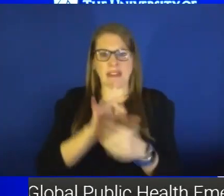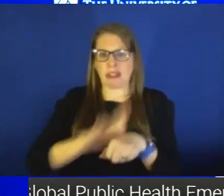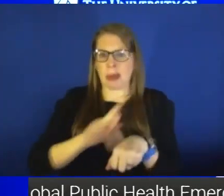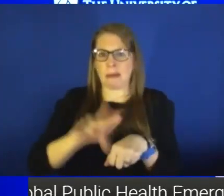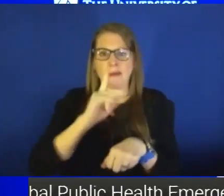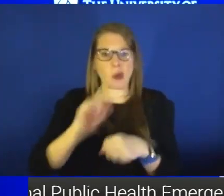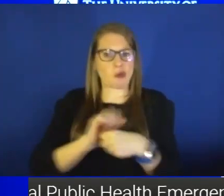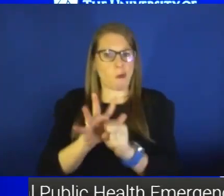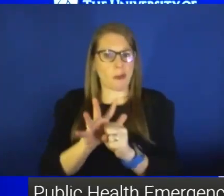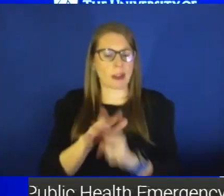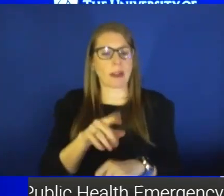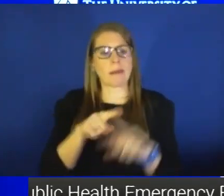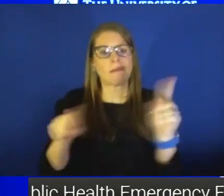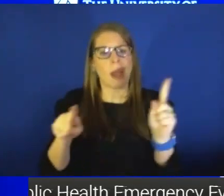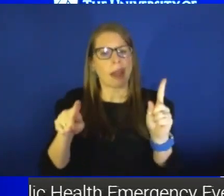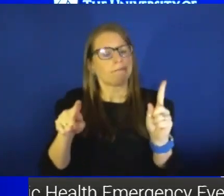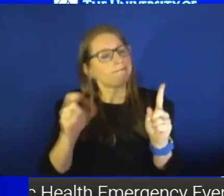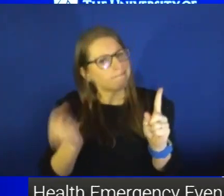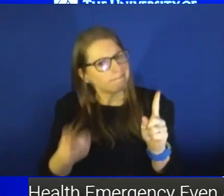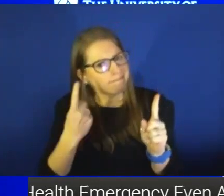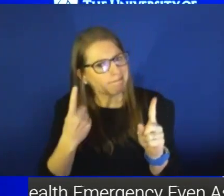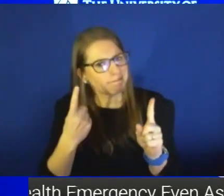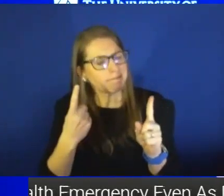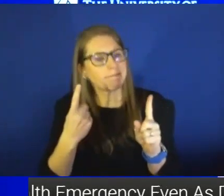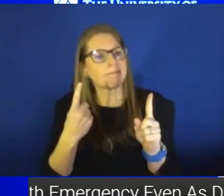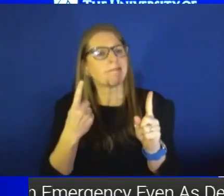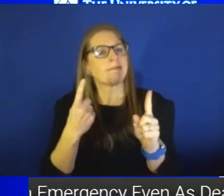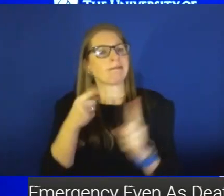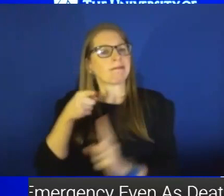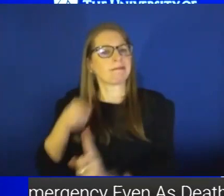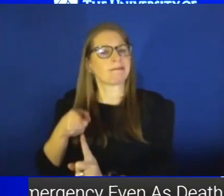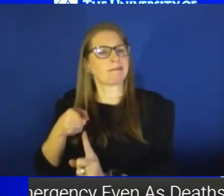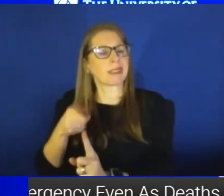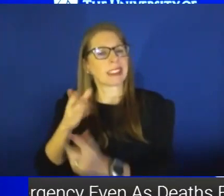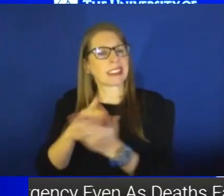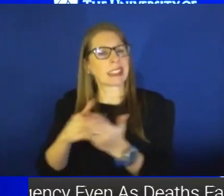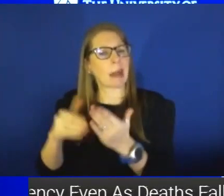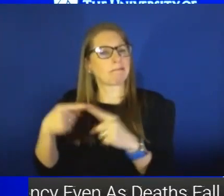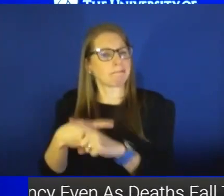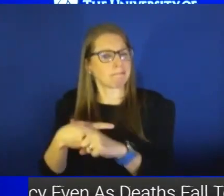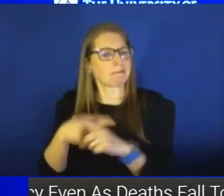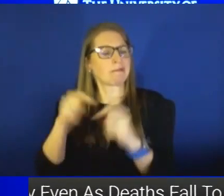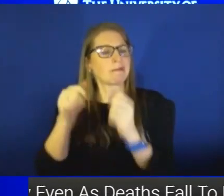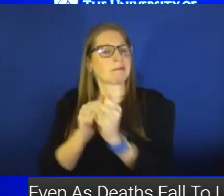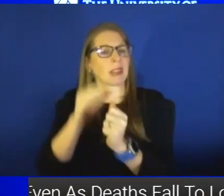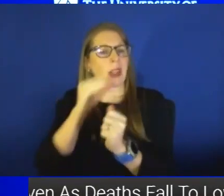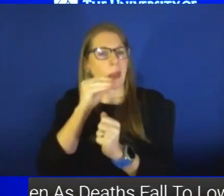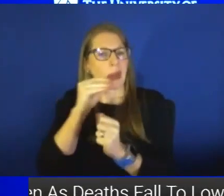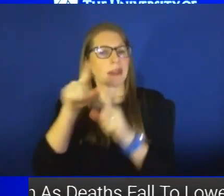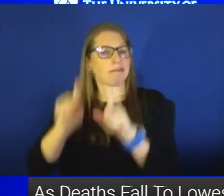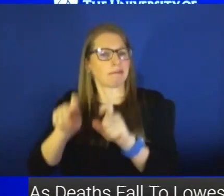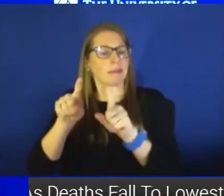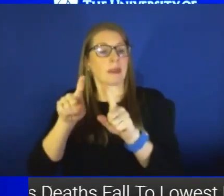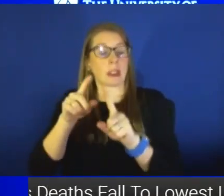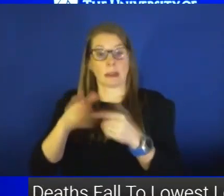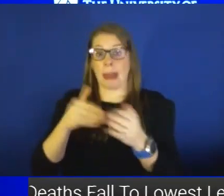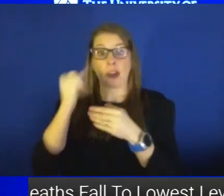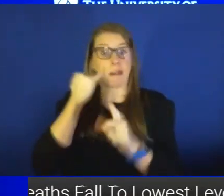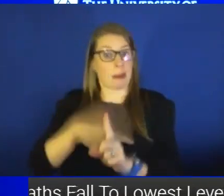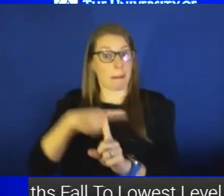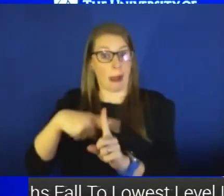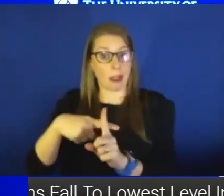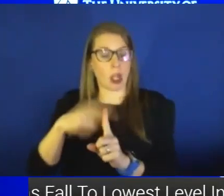But there are caveats with that breathalyzer test. They do state that even if it's positive, because they are looking for